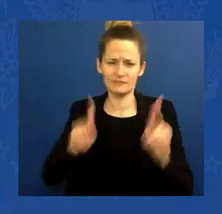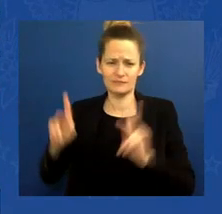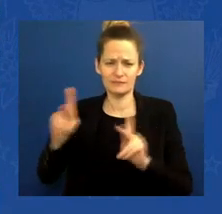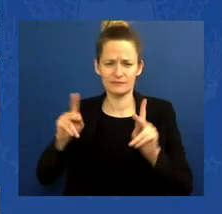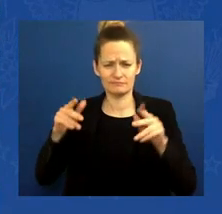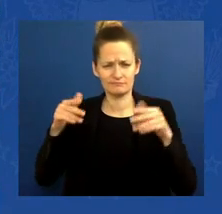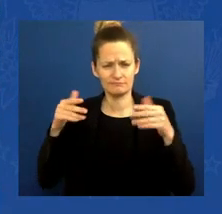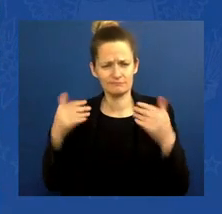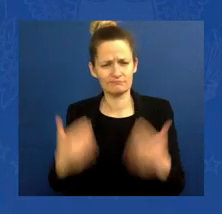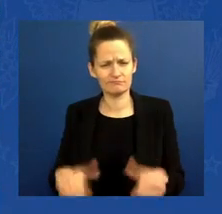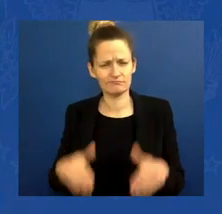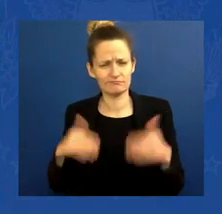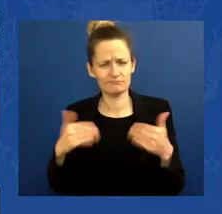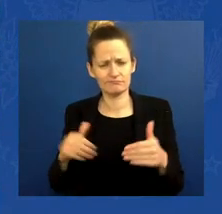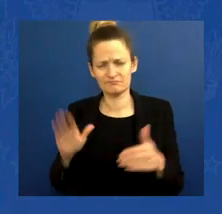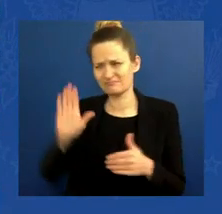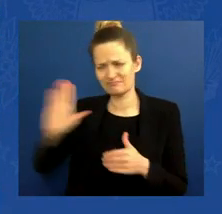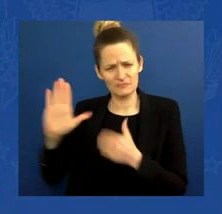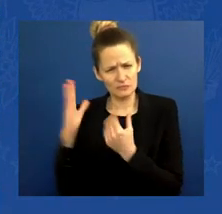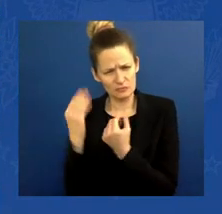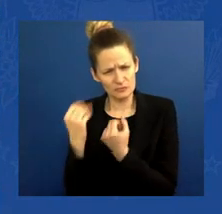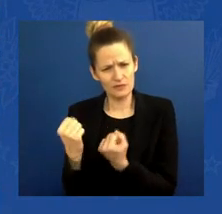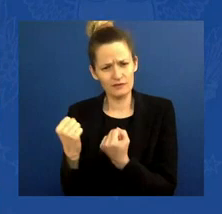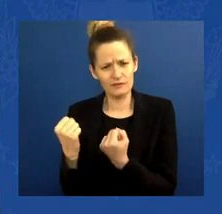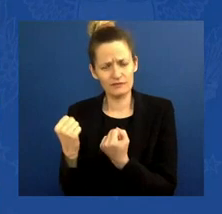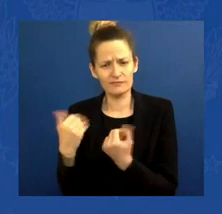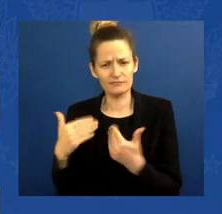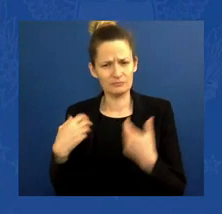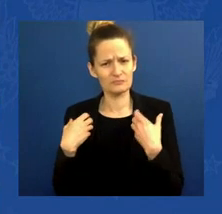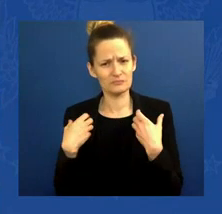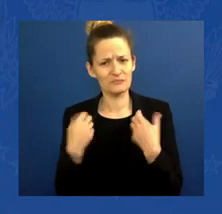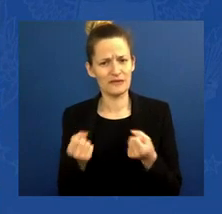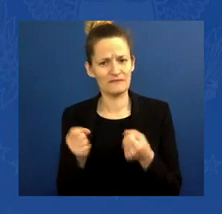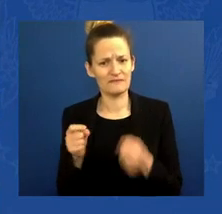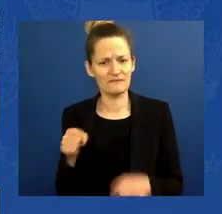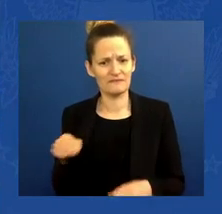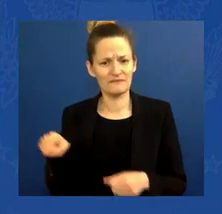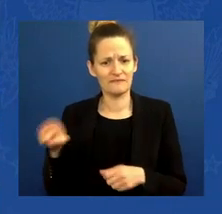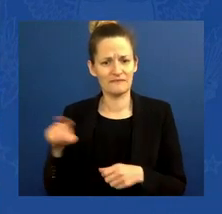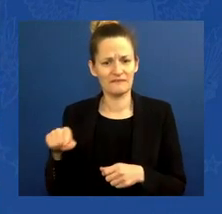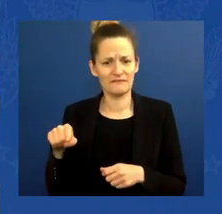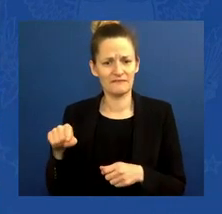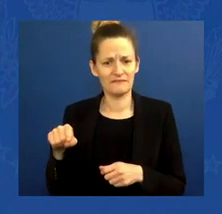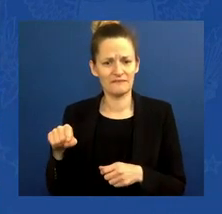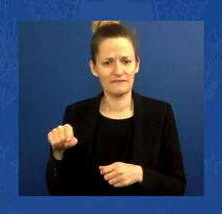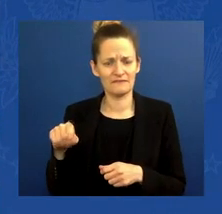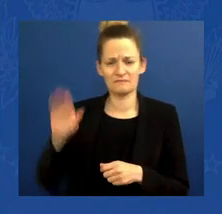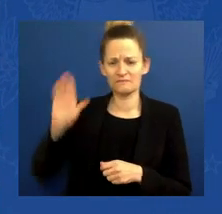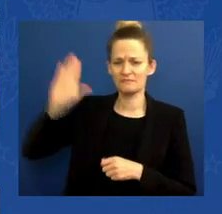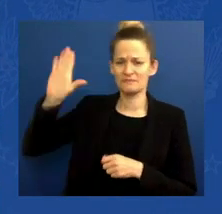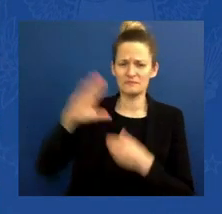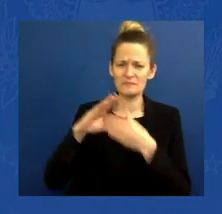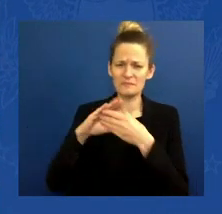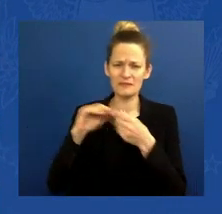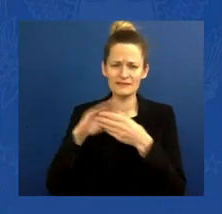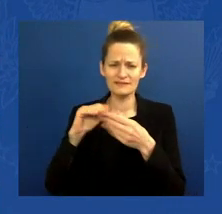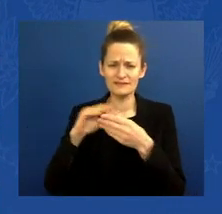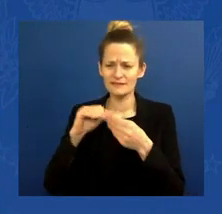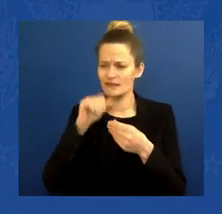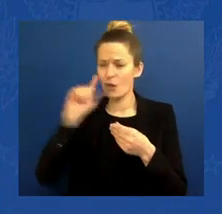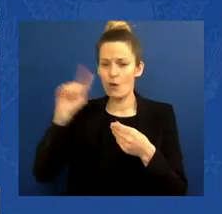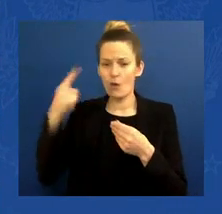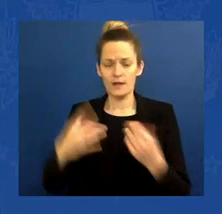that's inspired not only Ukrainians, but the entire world. Putin is inflicting appalling, appalling